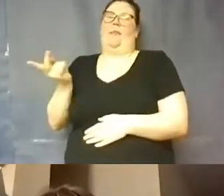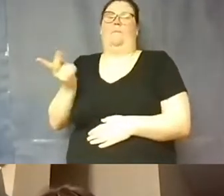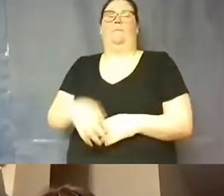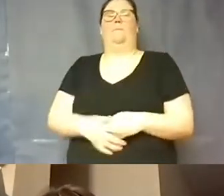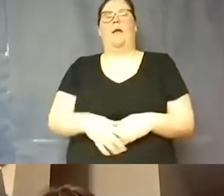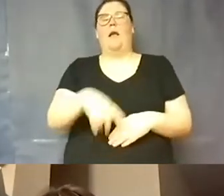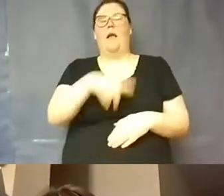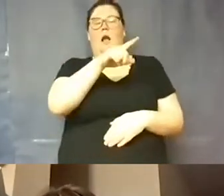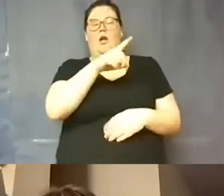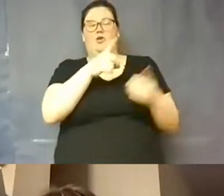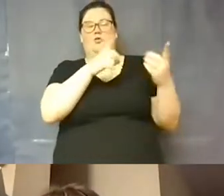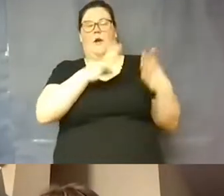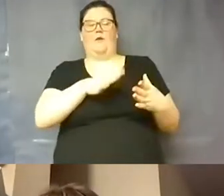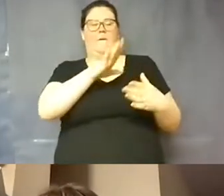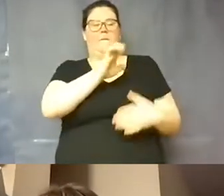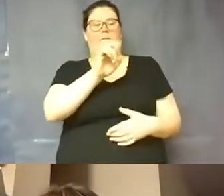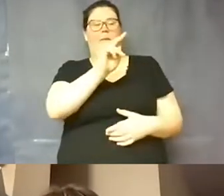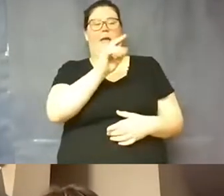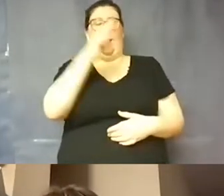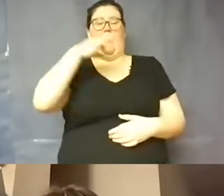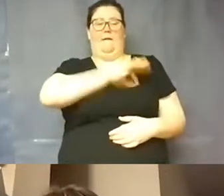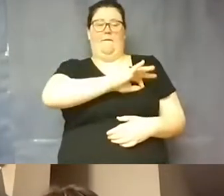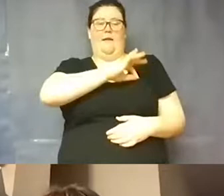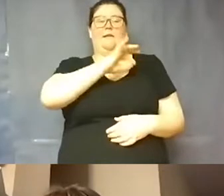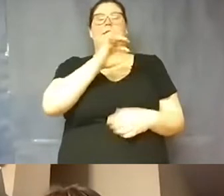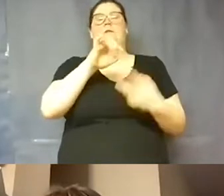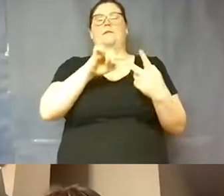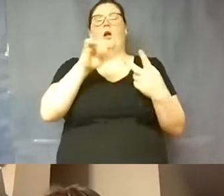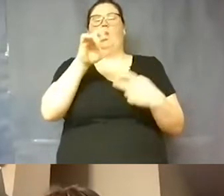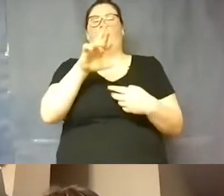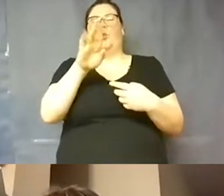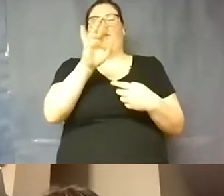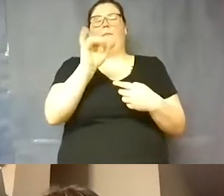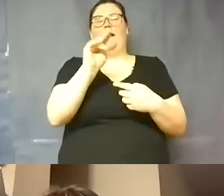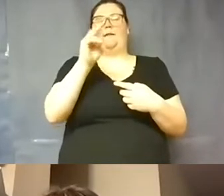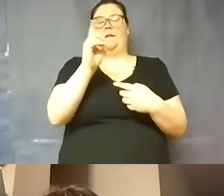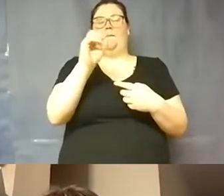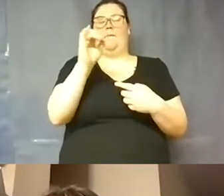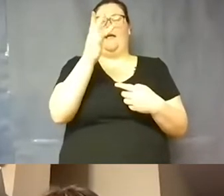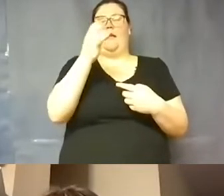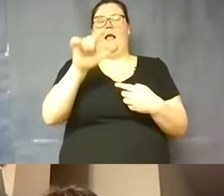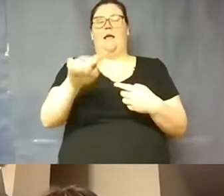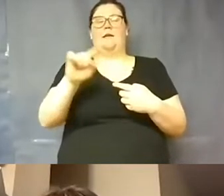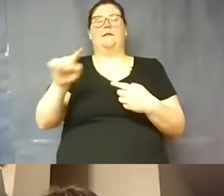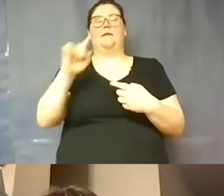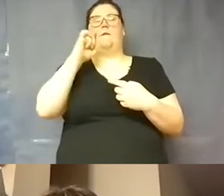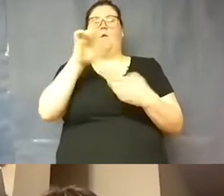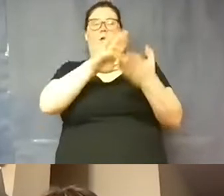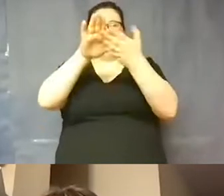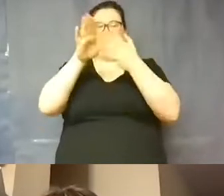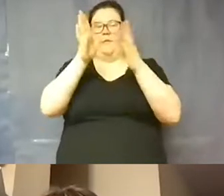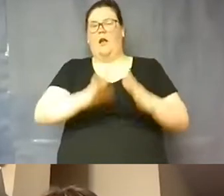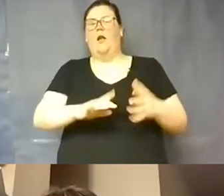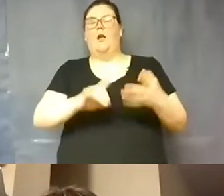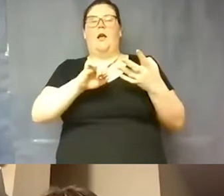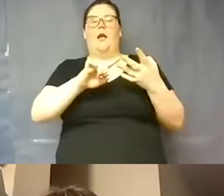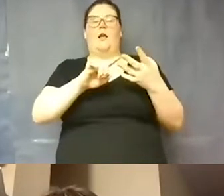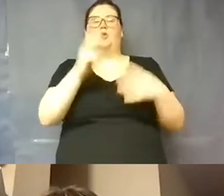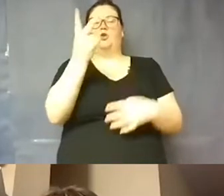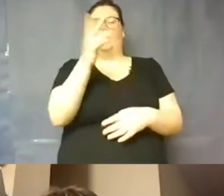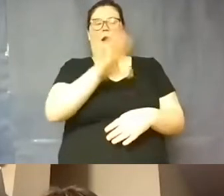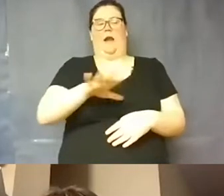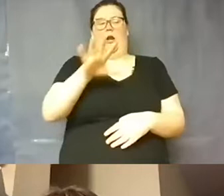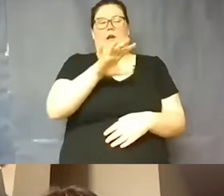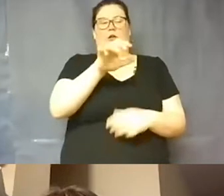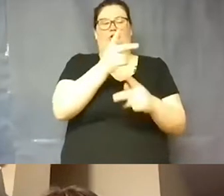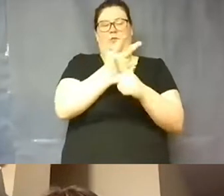Benefits, is on the call as well. Ruben Dominguez, our Director of Custodial Management, and then we also have two of our area superintendents, John